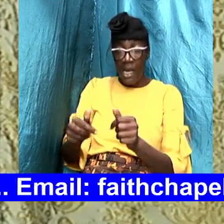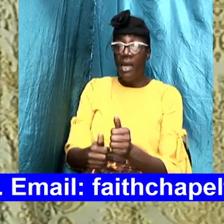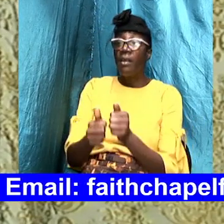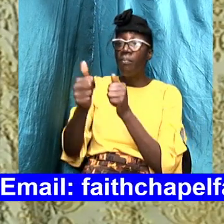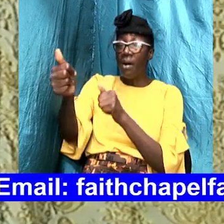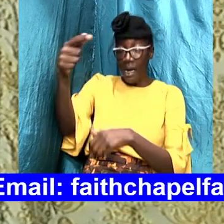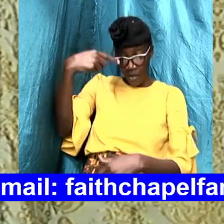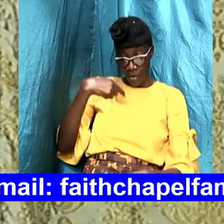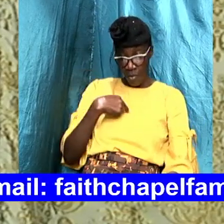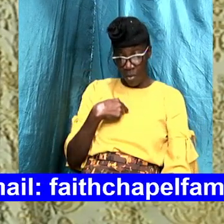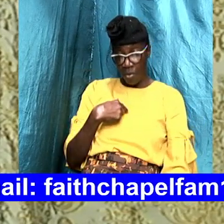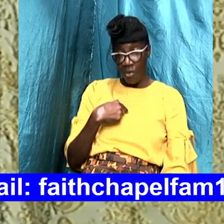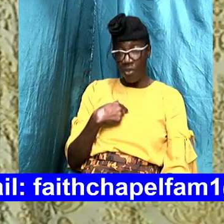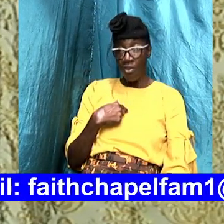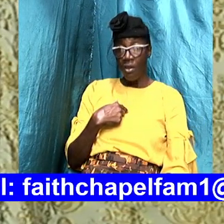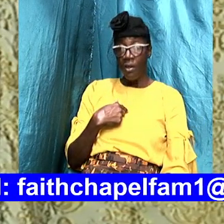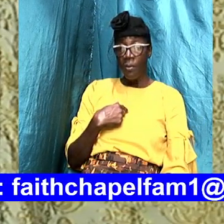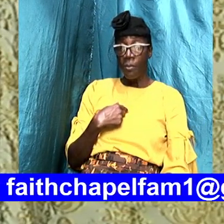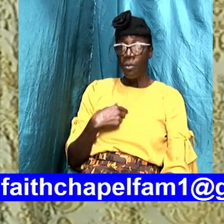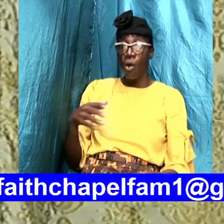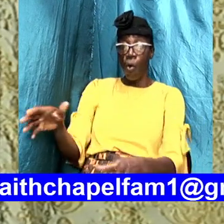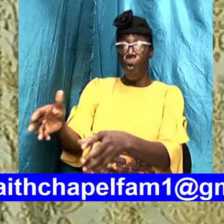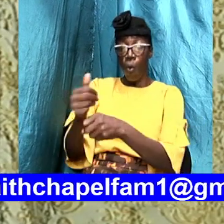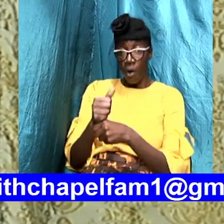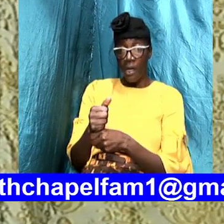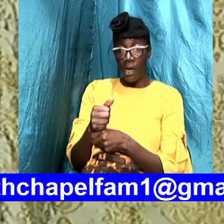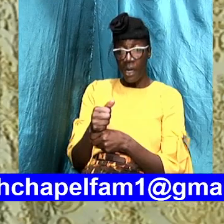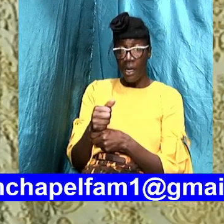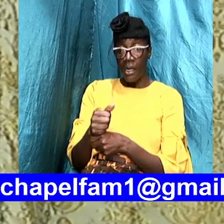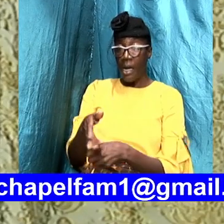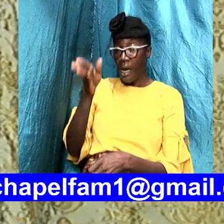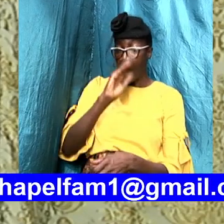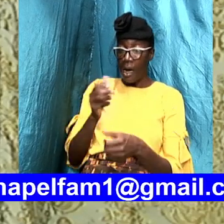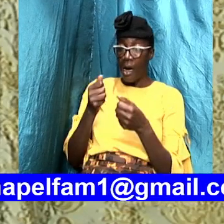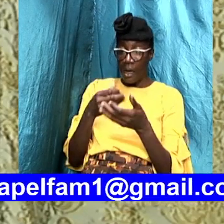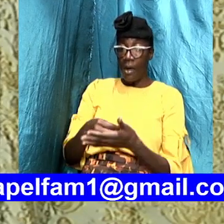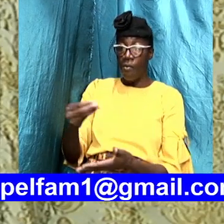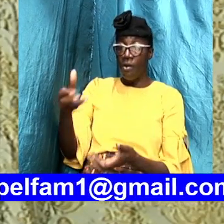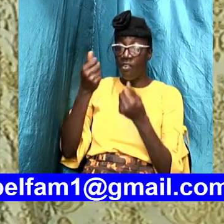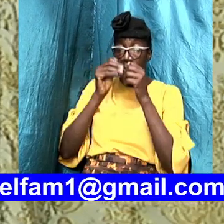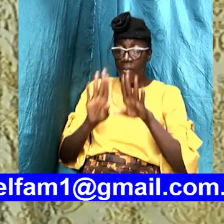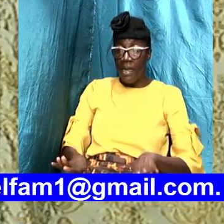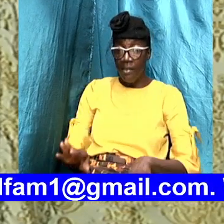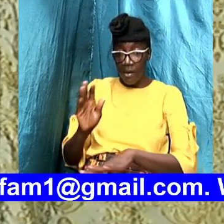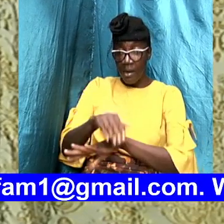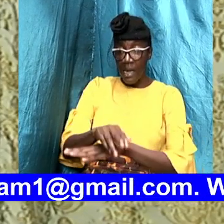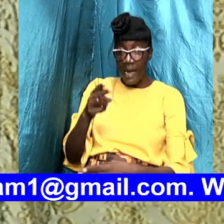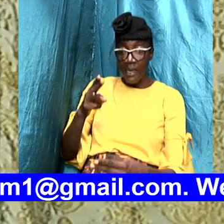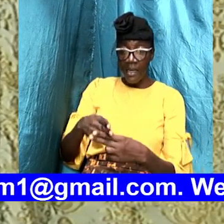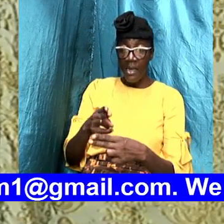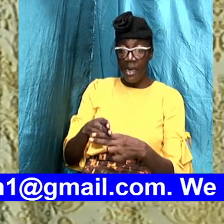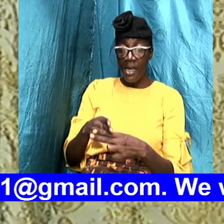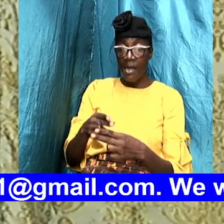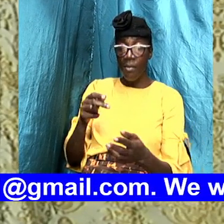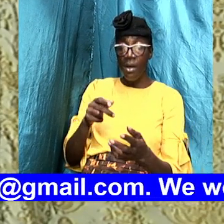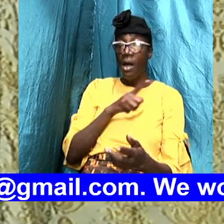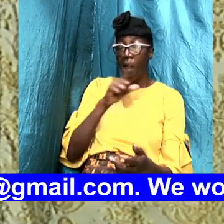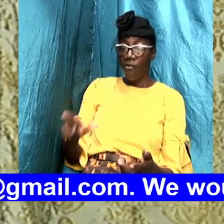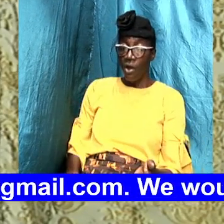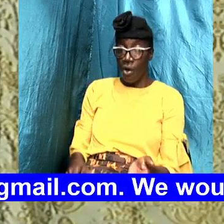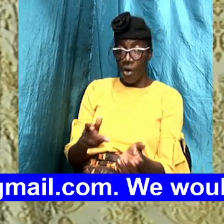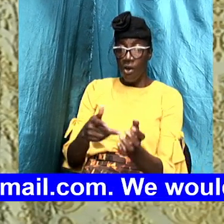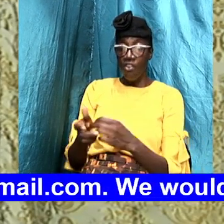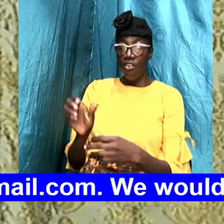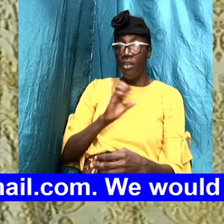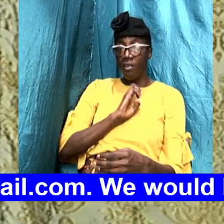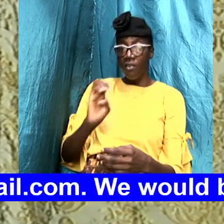down to us we need to contend for the faith God richly bless you tonight in the name of the Lord Jesus